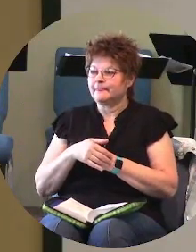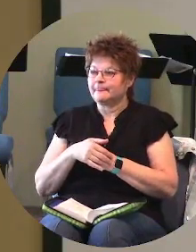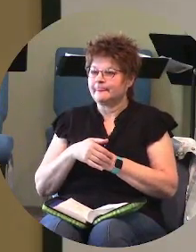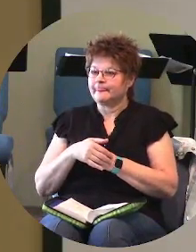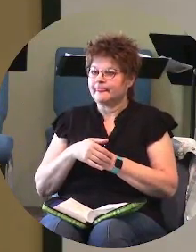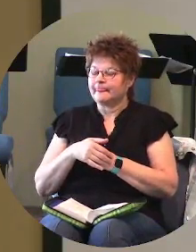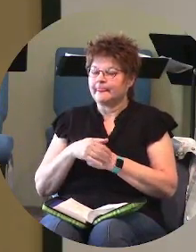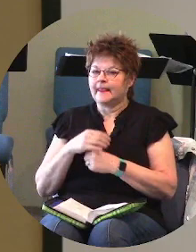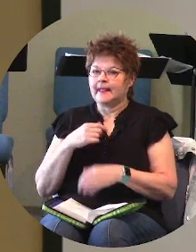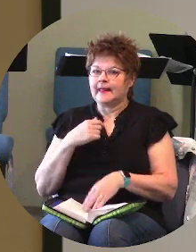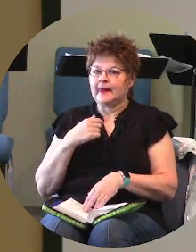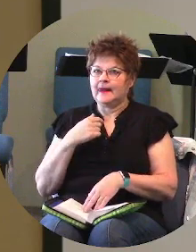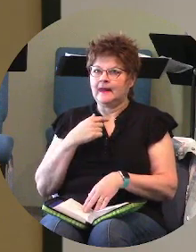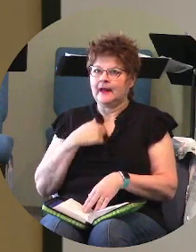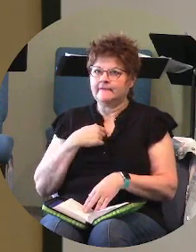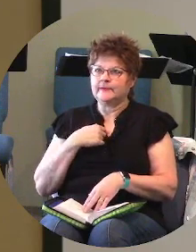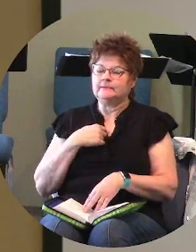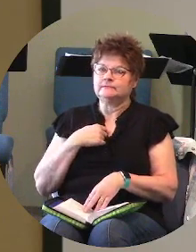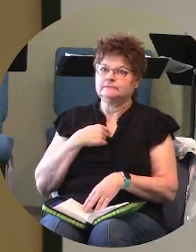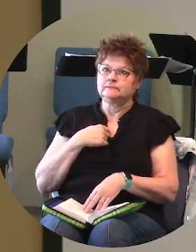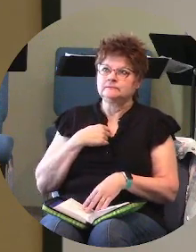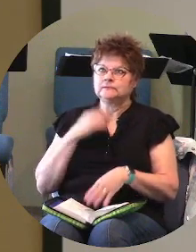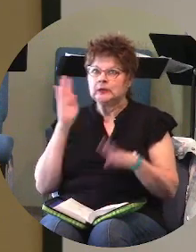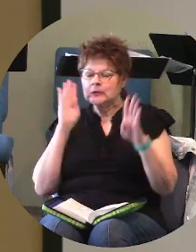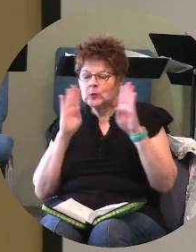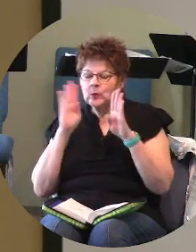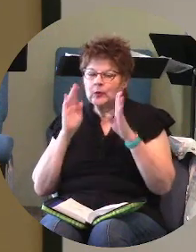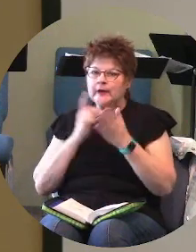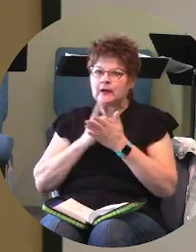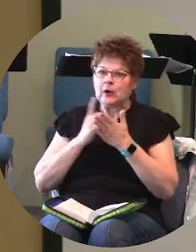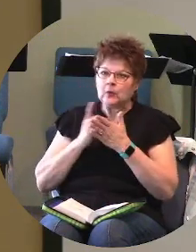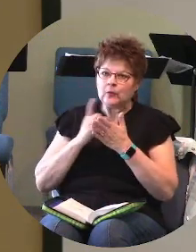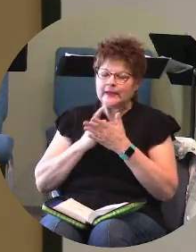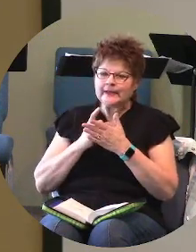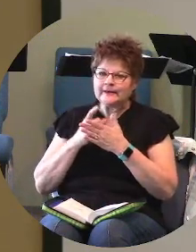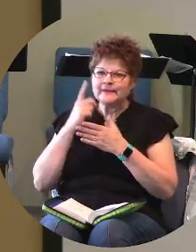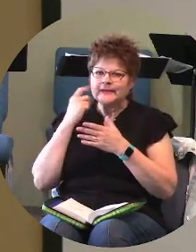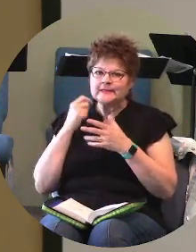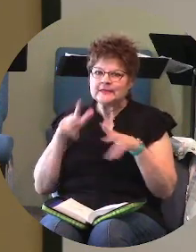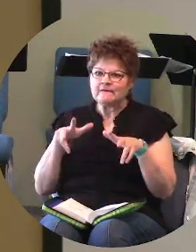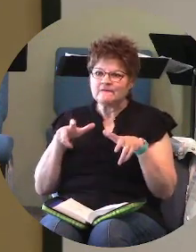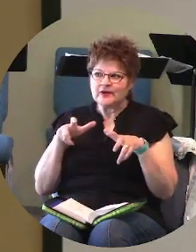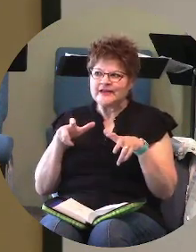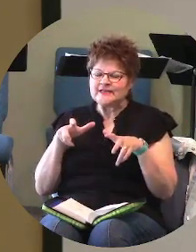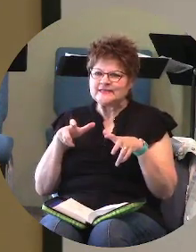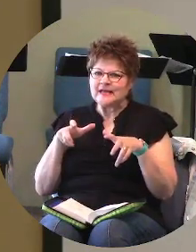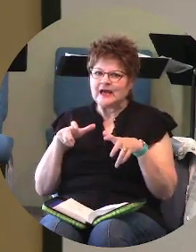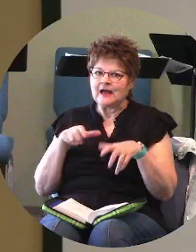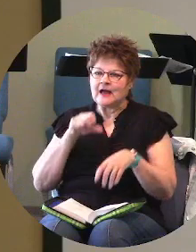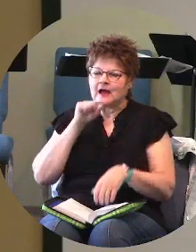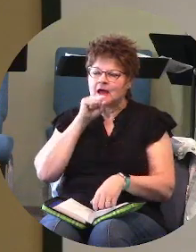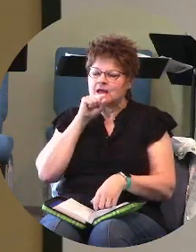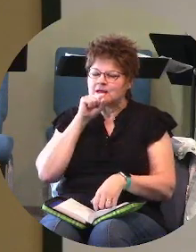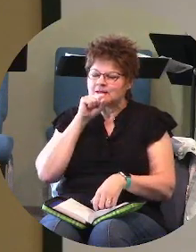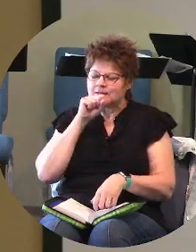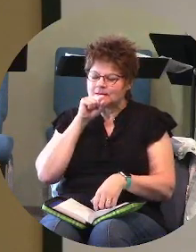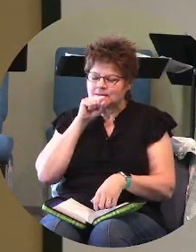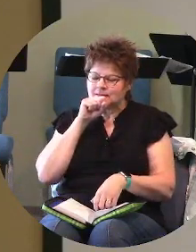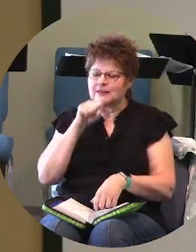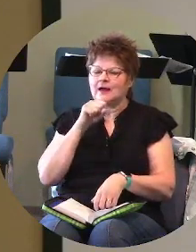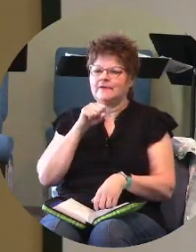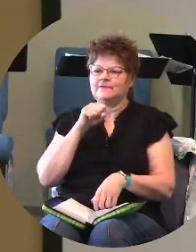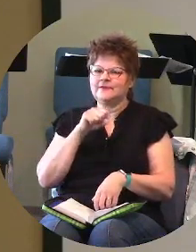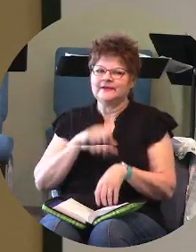i've been i've been fretting all week because of the freeze i love peaches